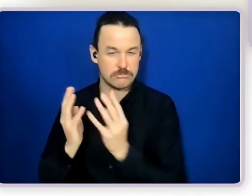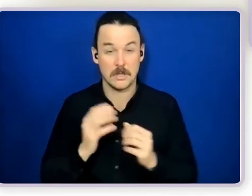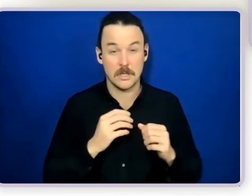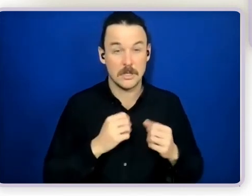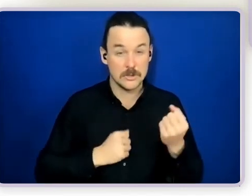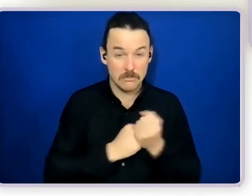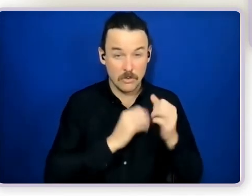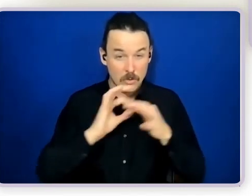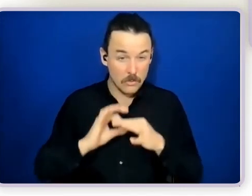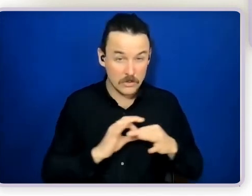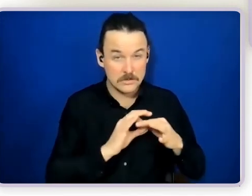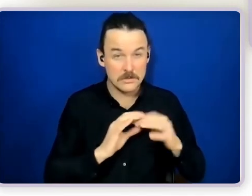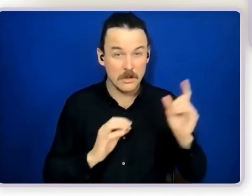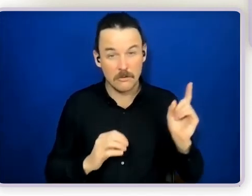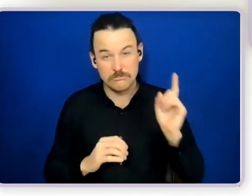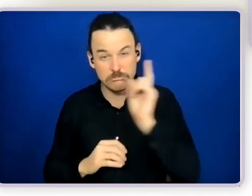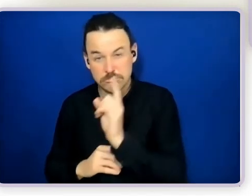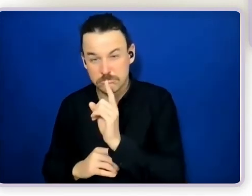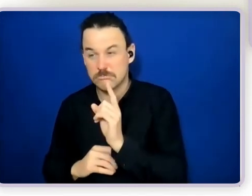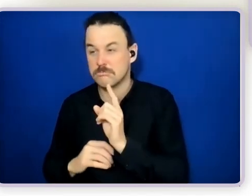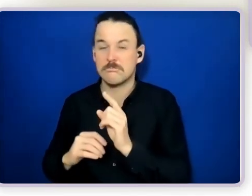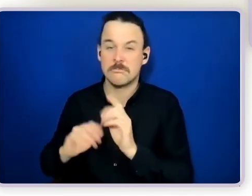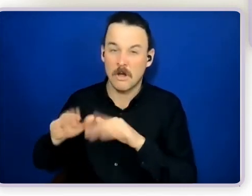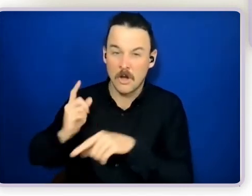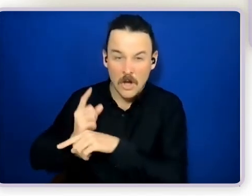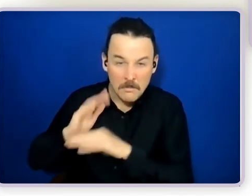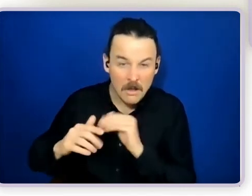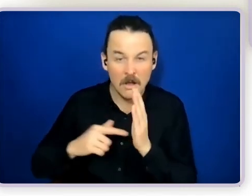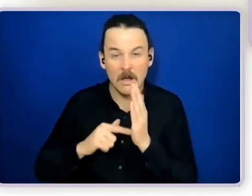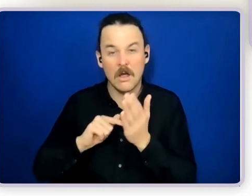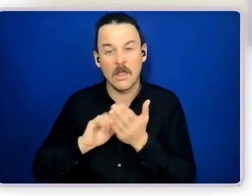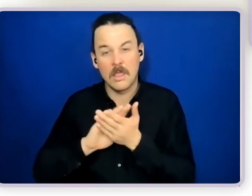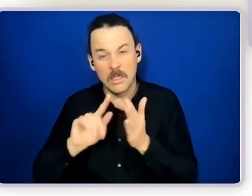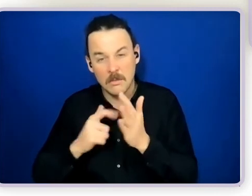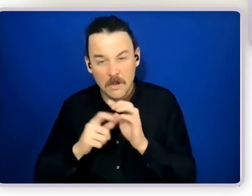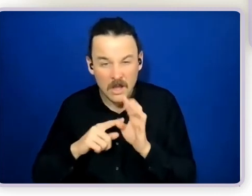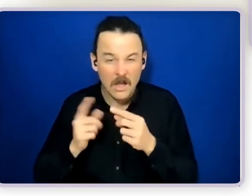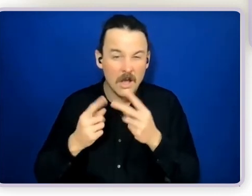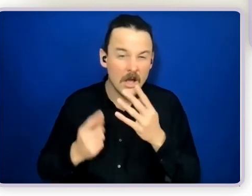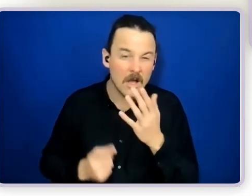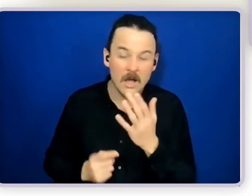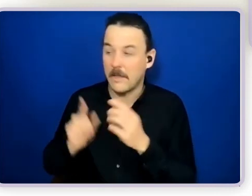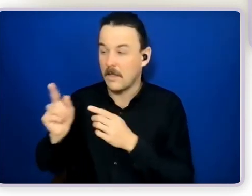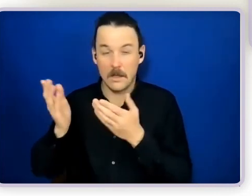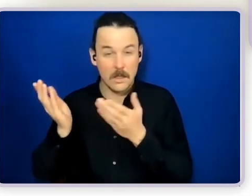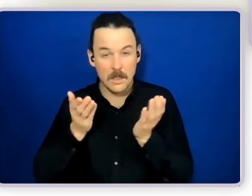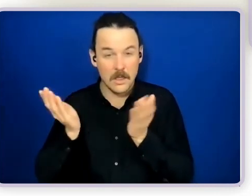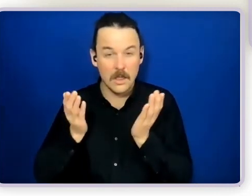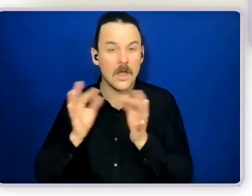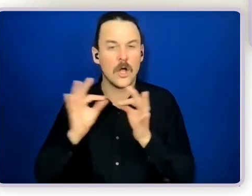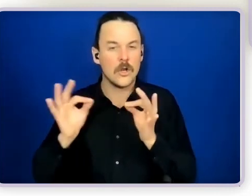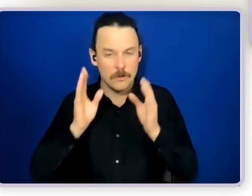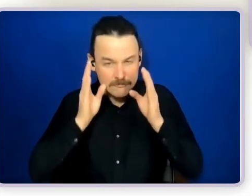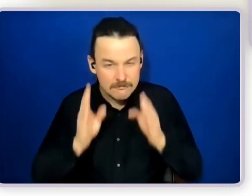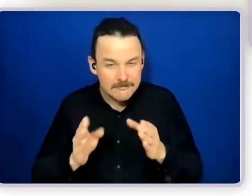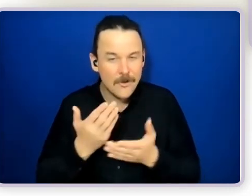started talking about service delivery therapy supports all of this kind of stuff it took the focus away from the individual so it's a big